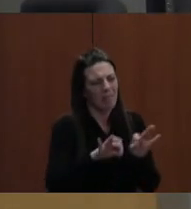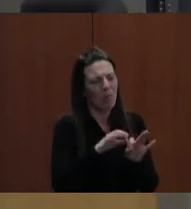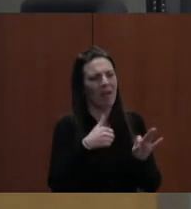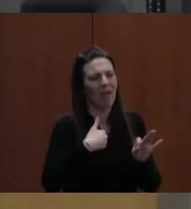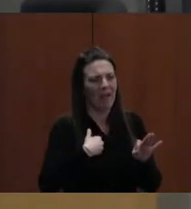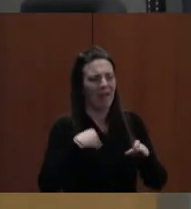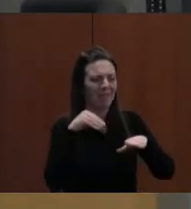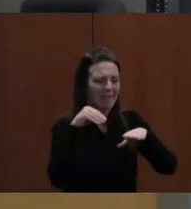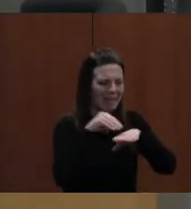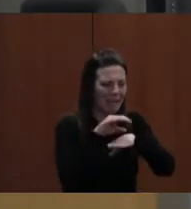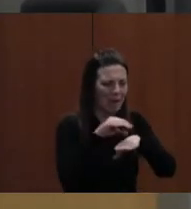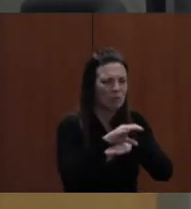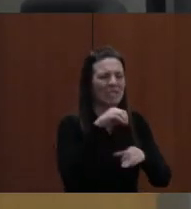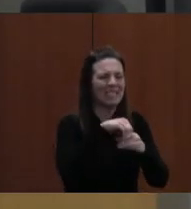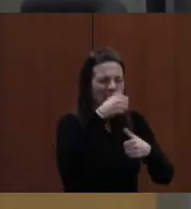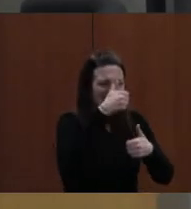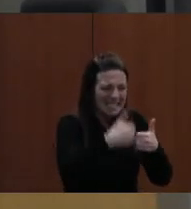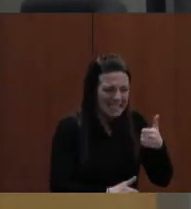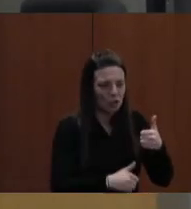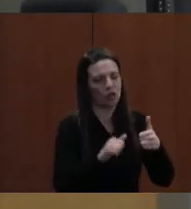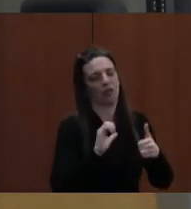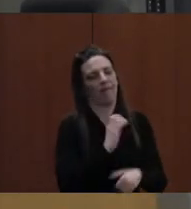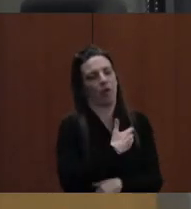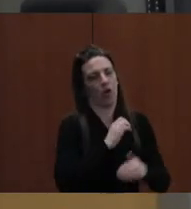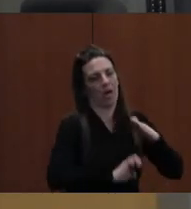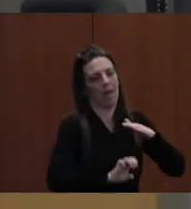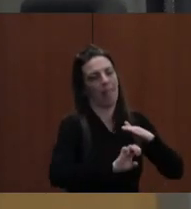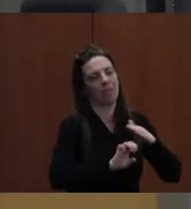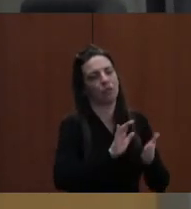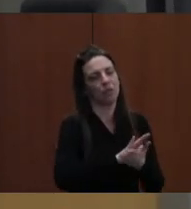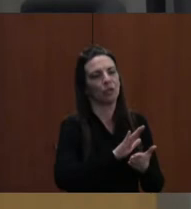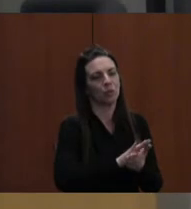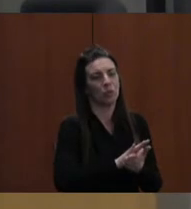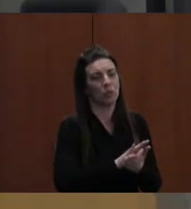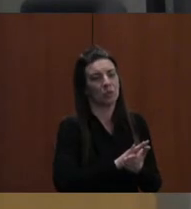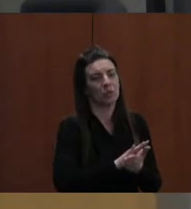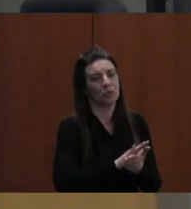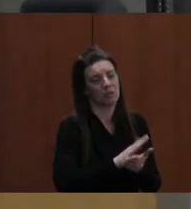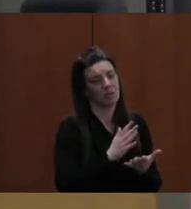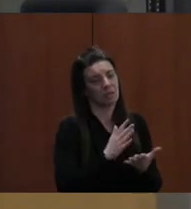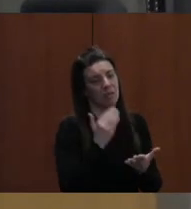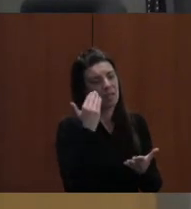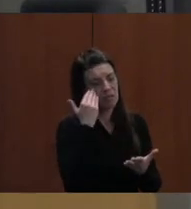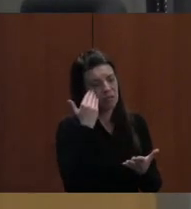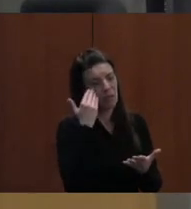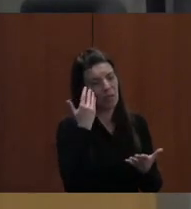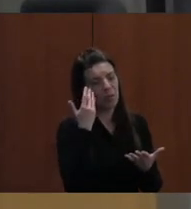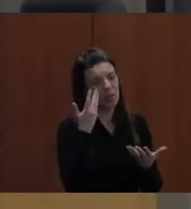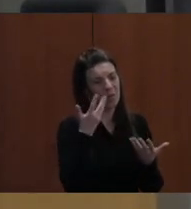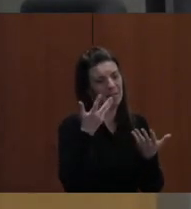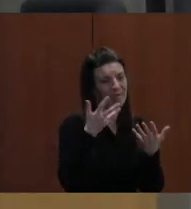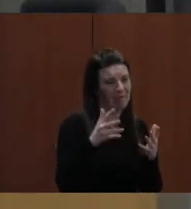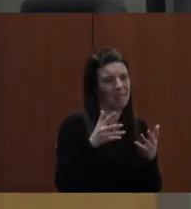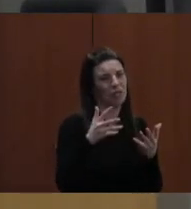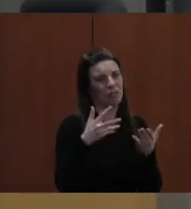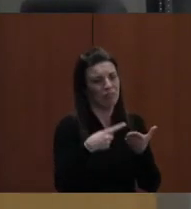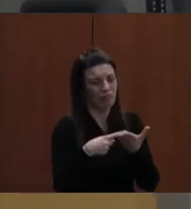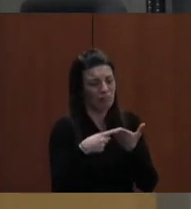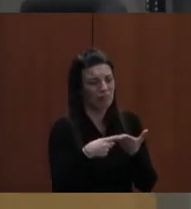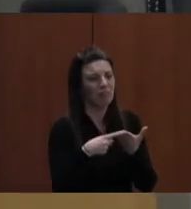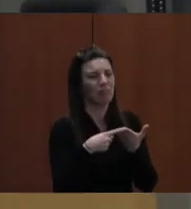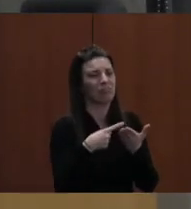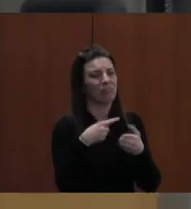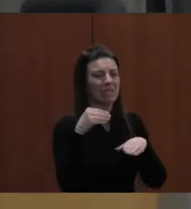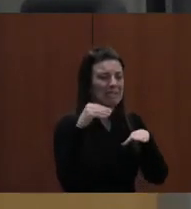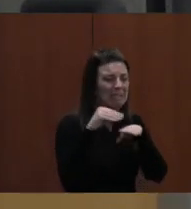each of our elementary schools. I know it's been said that counselors are assigned